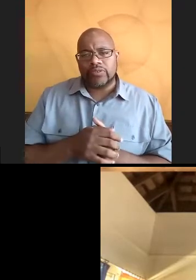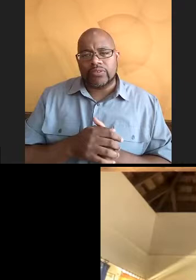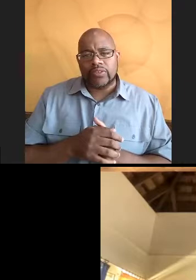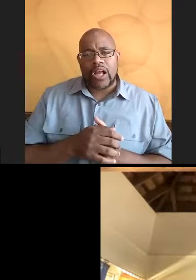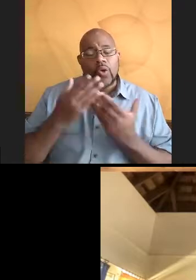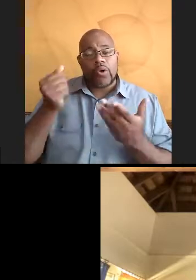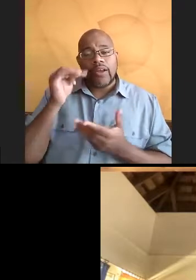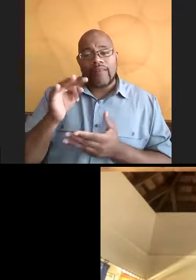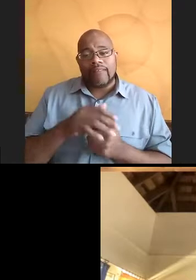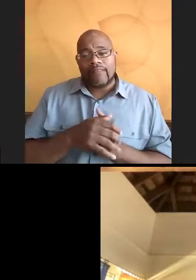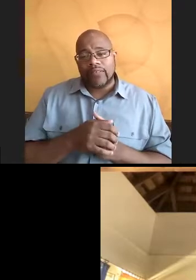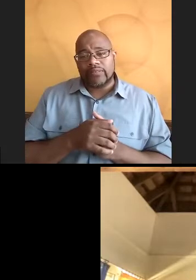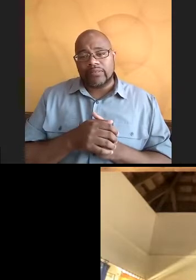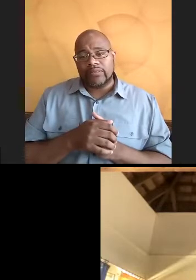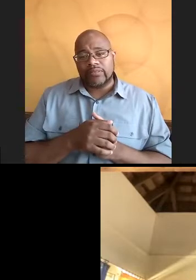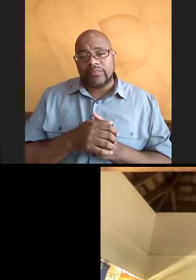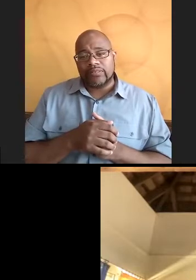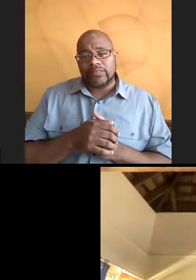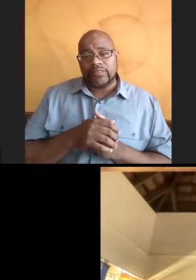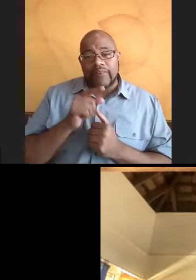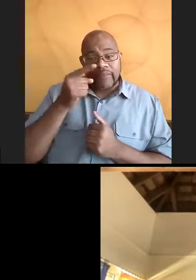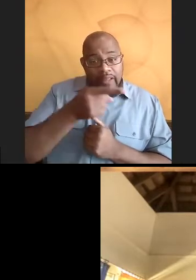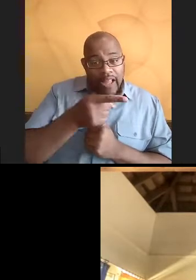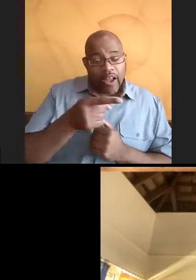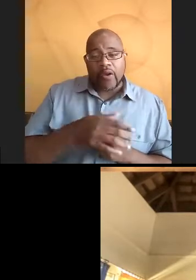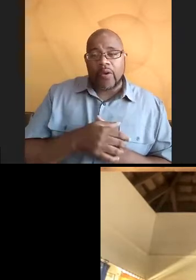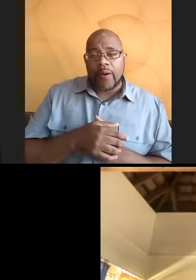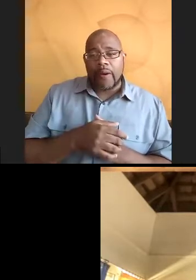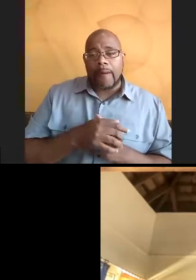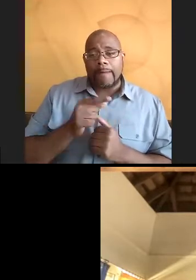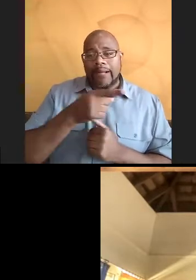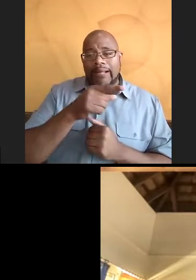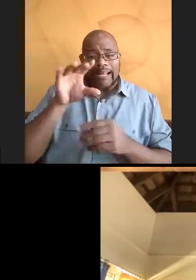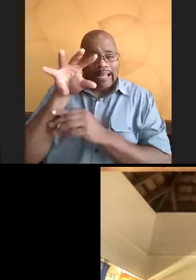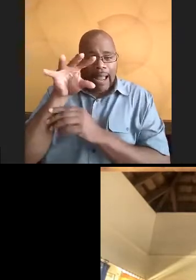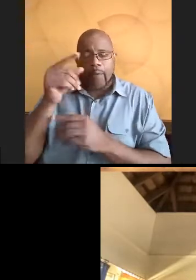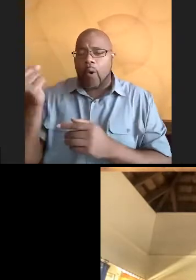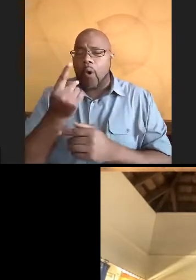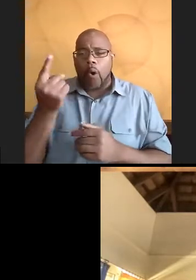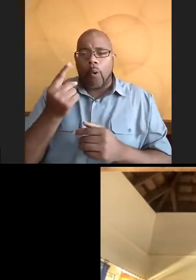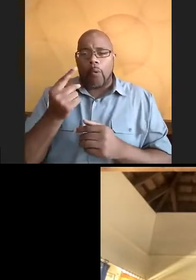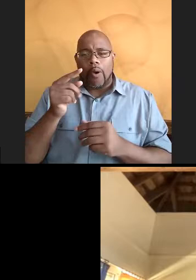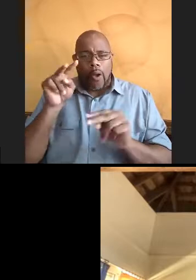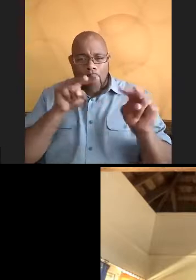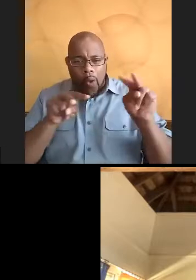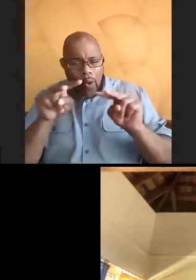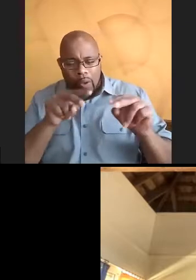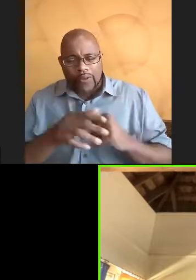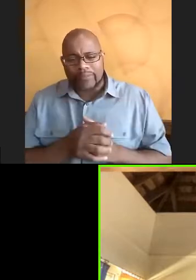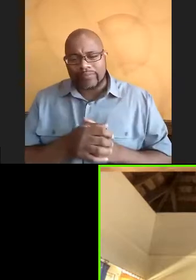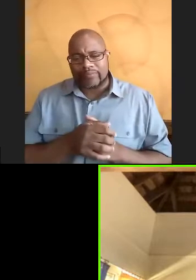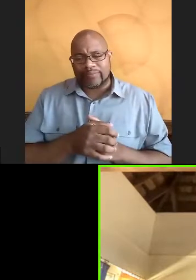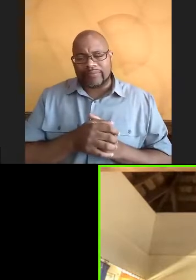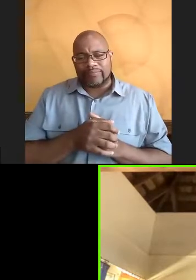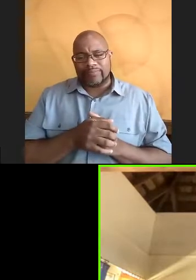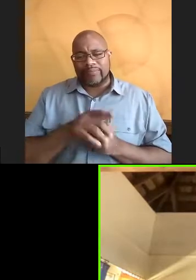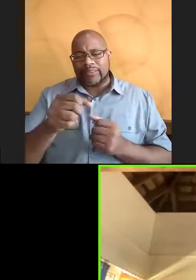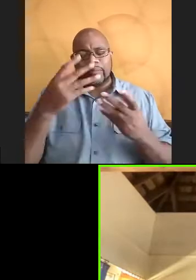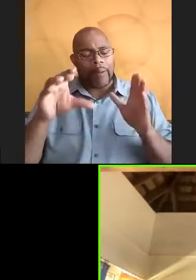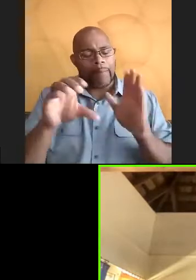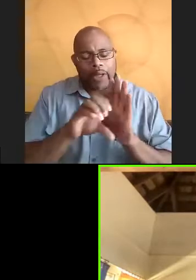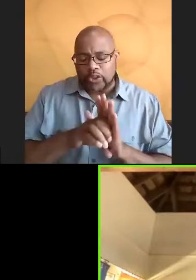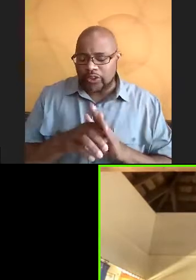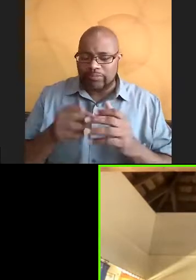don't know if Paul Barber is there, but he and his camera always clicking away. Yeah, so many pictures,